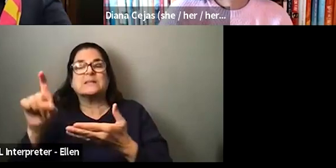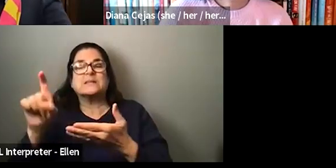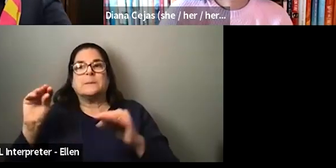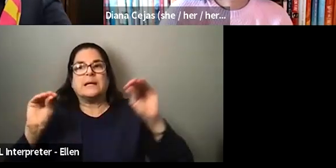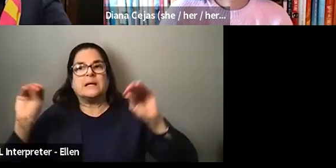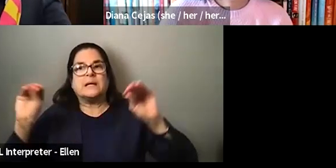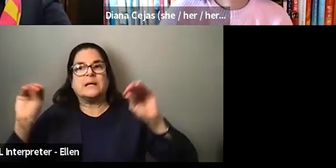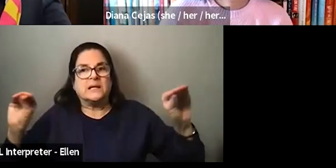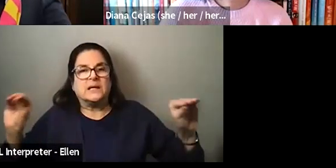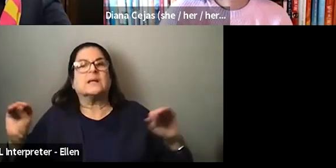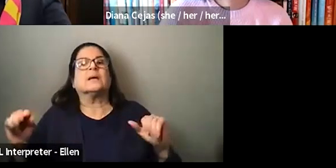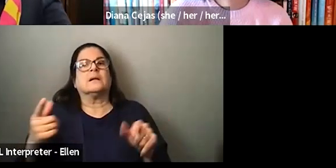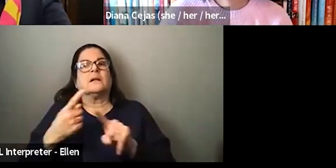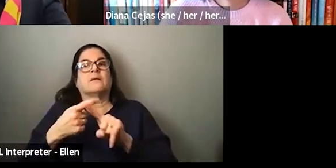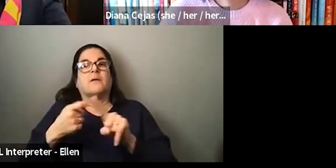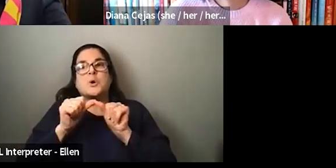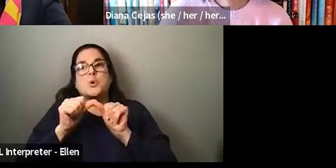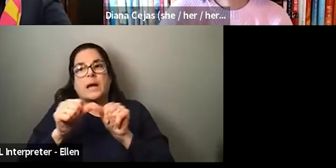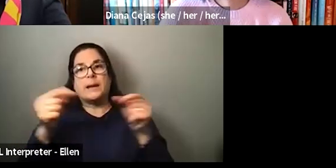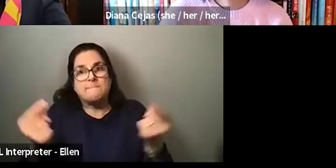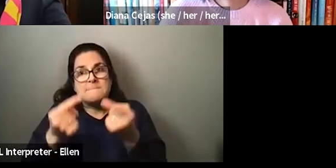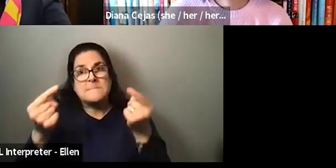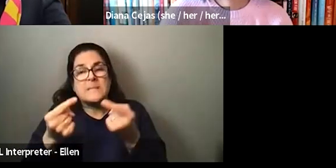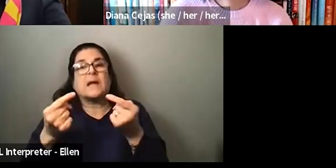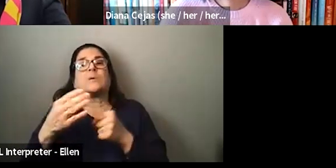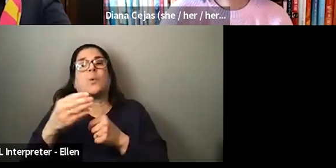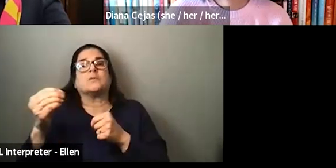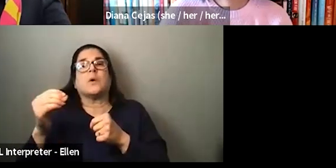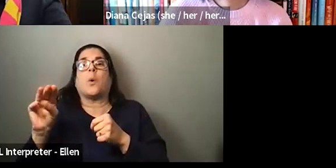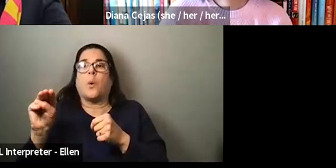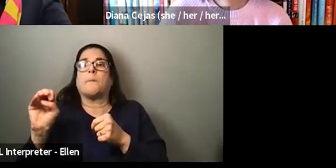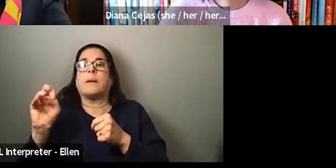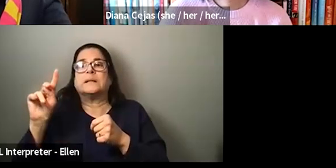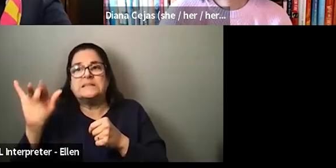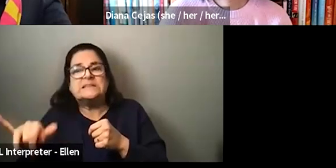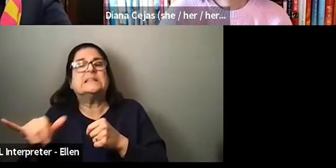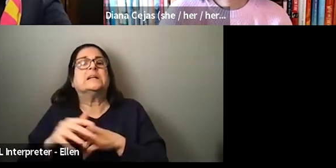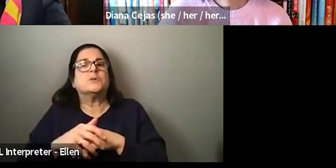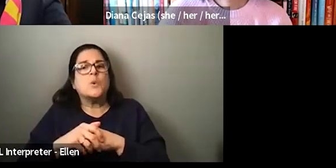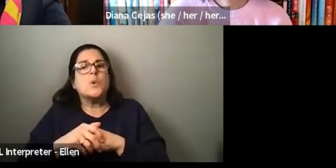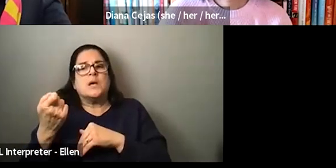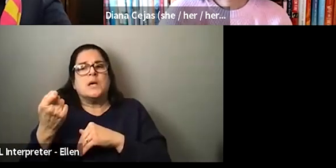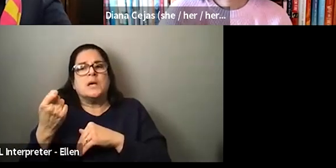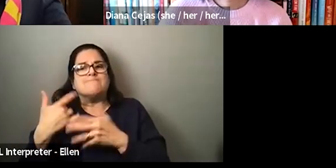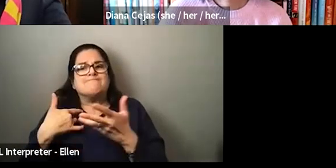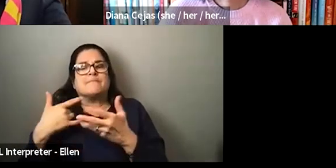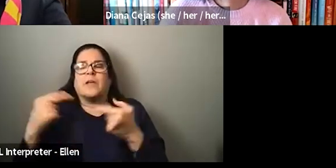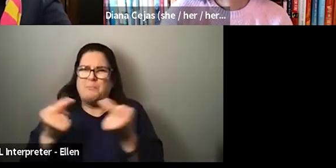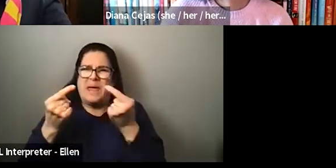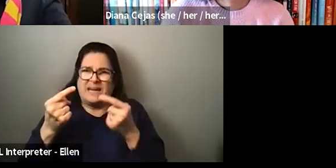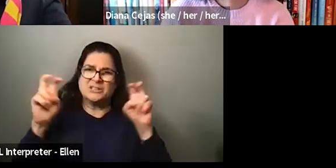chronic pain from my underlying, uh, cartilage issues. Um, and so I was really worried. I'm like, how do I have that conversation?